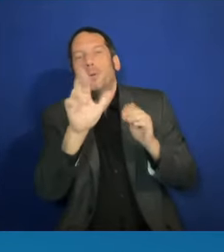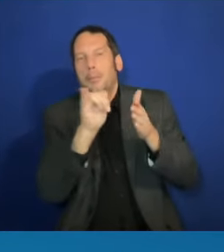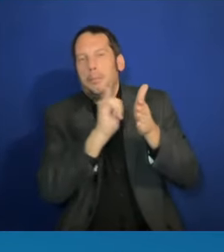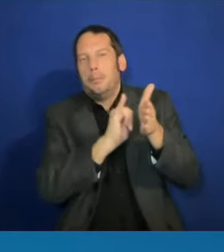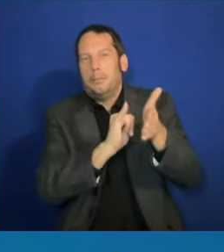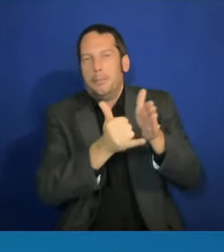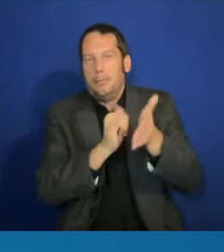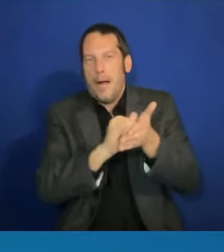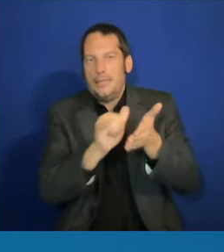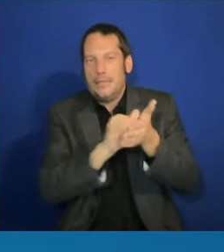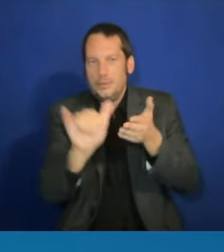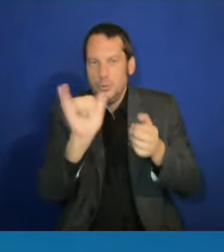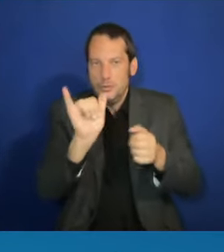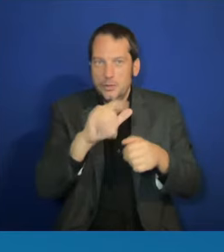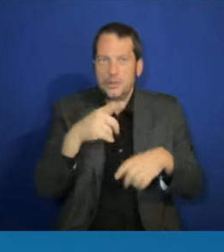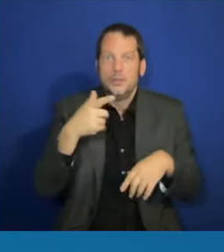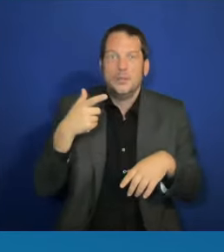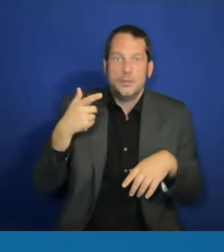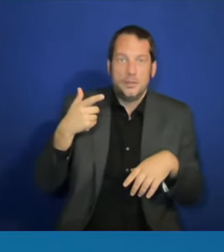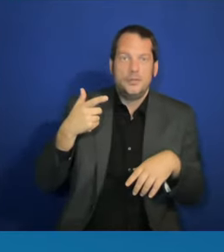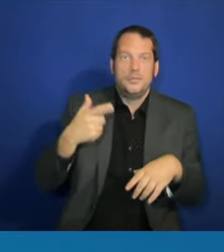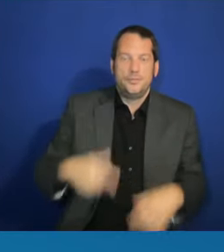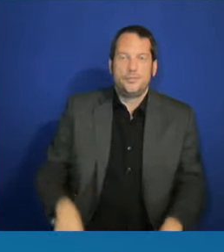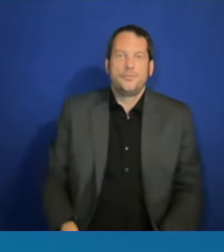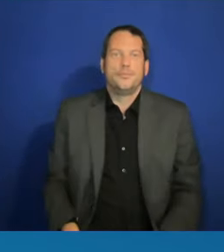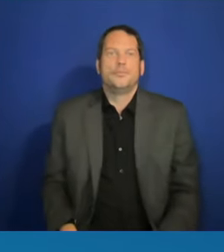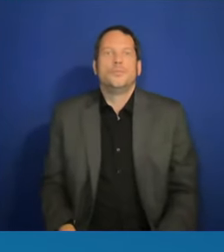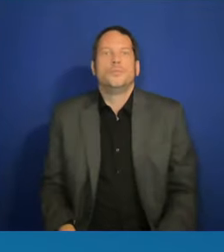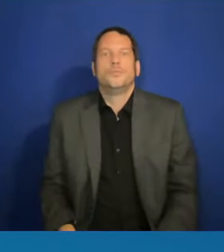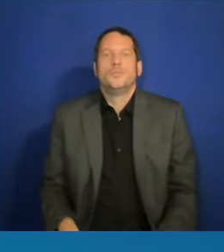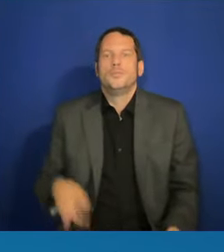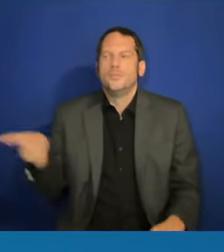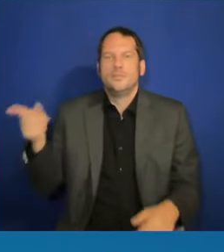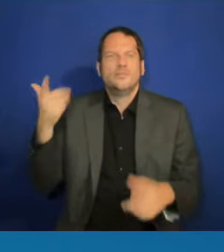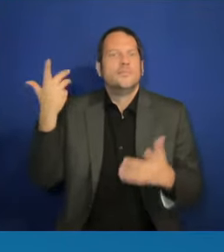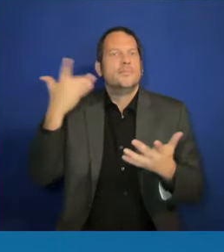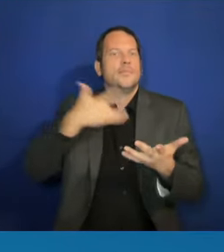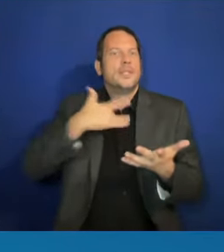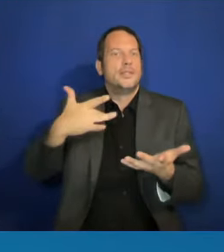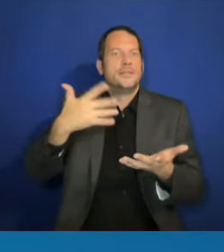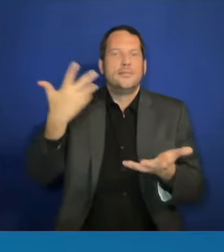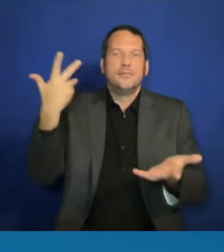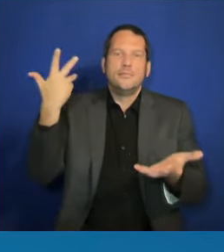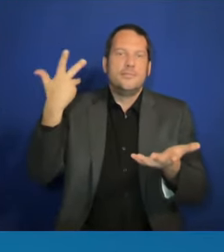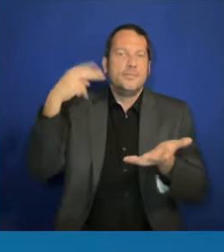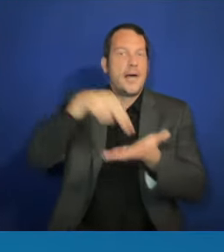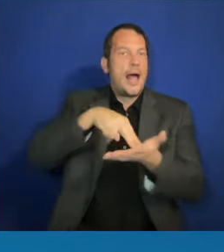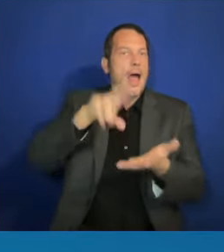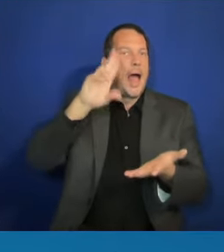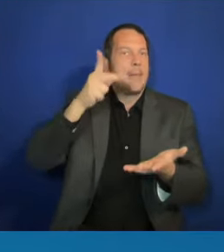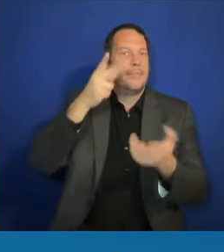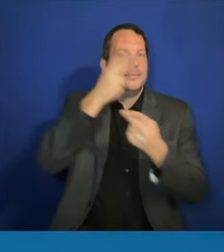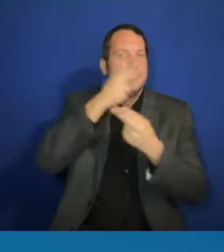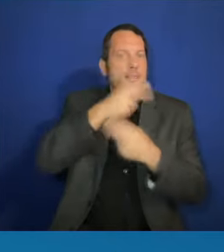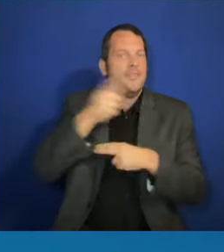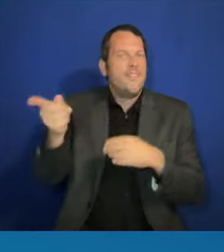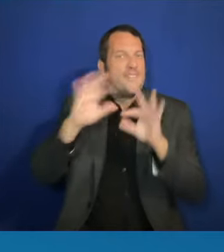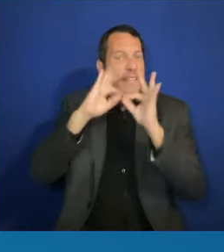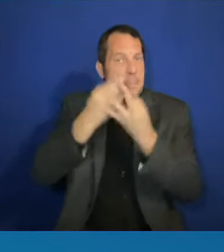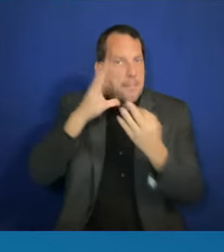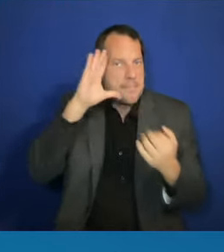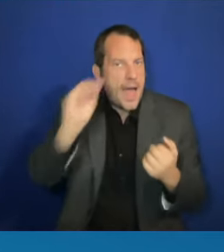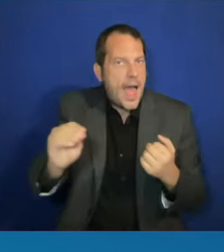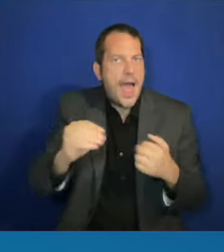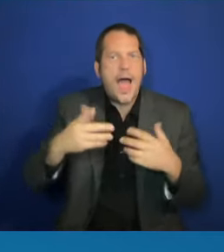A stand-up family man and a Latino trailblazer in Hollywood in the world of comedy. Y también